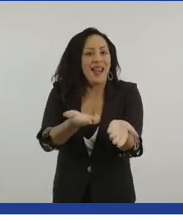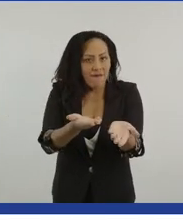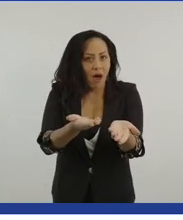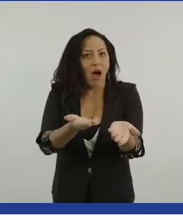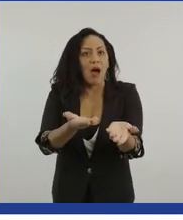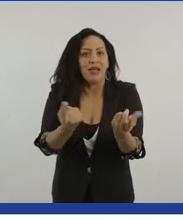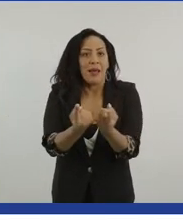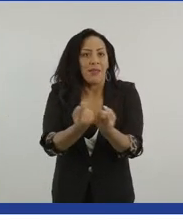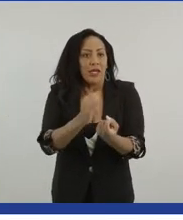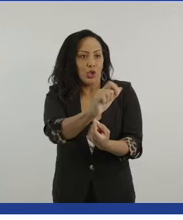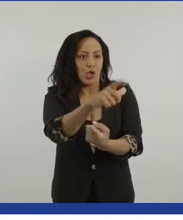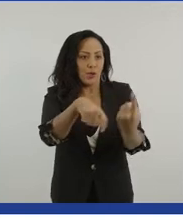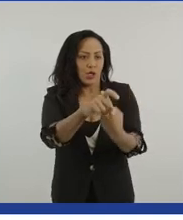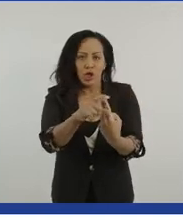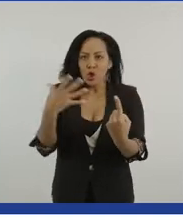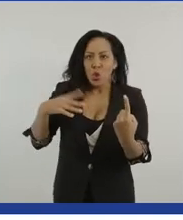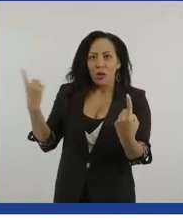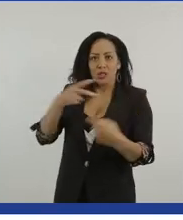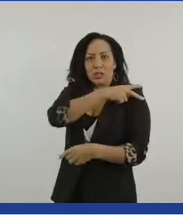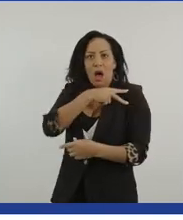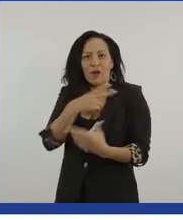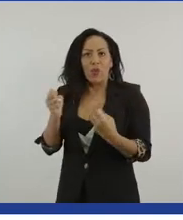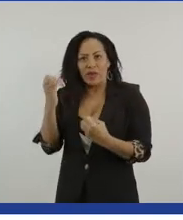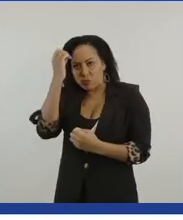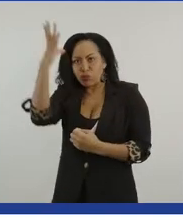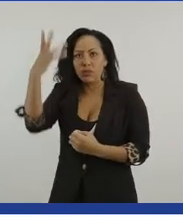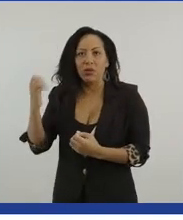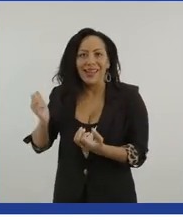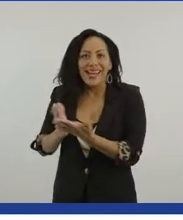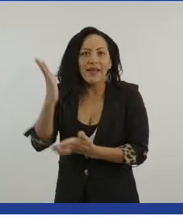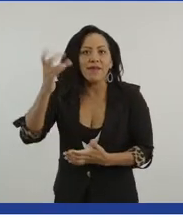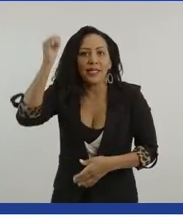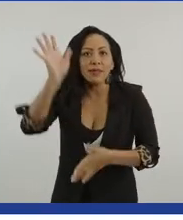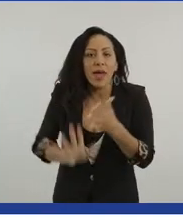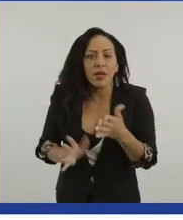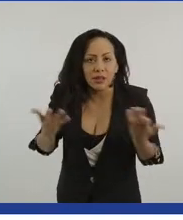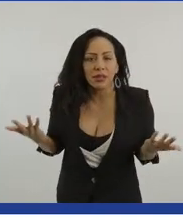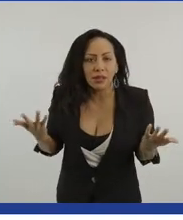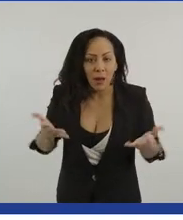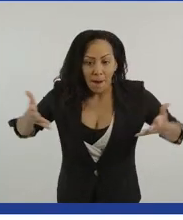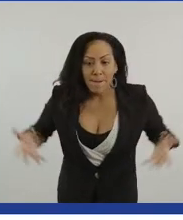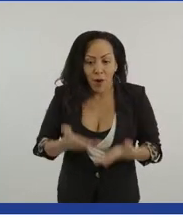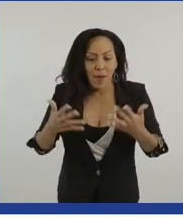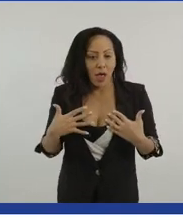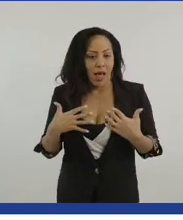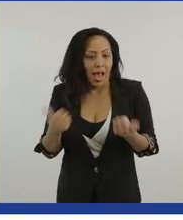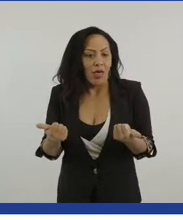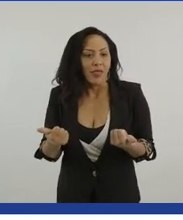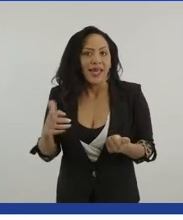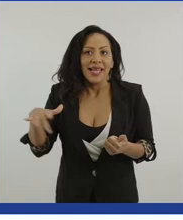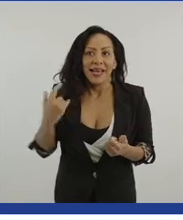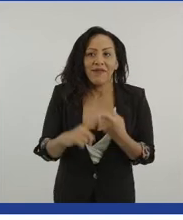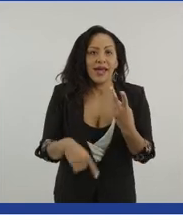experience. And we all want that. We all want, when you're trying to promote healthy living, wellness and, uh,